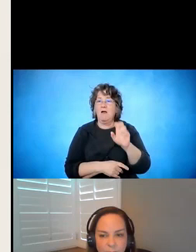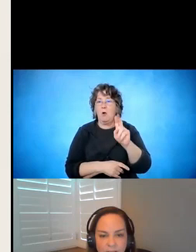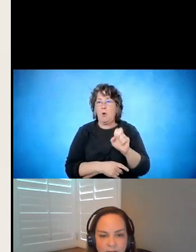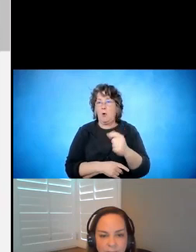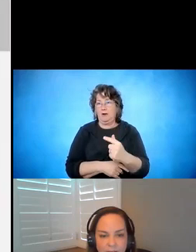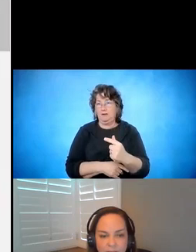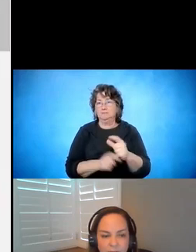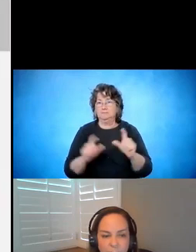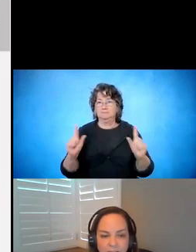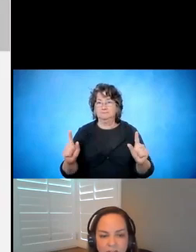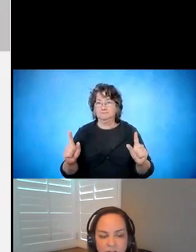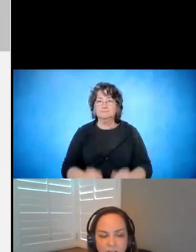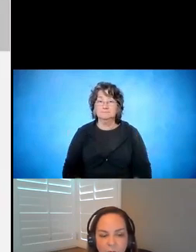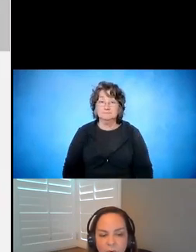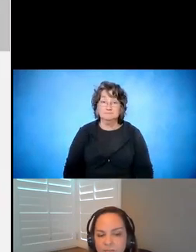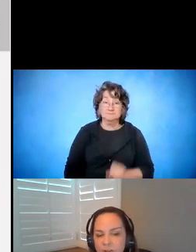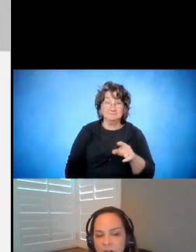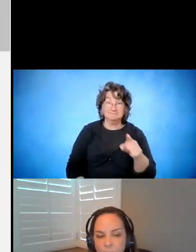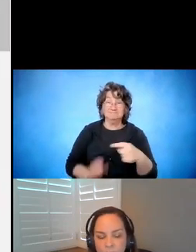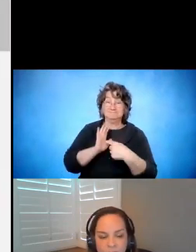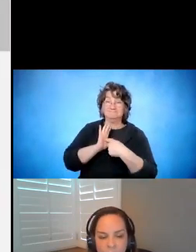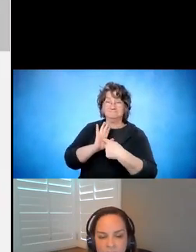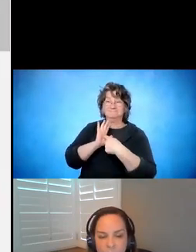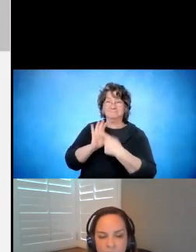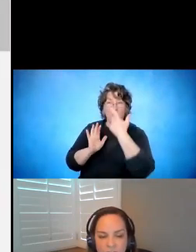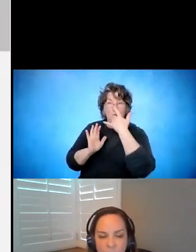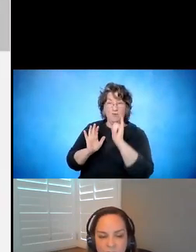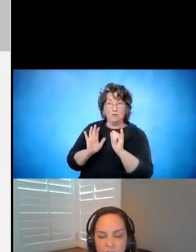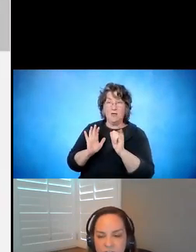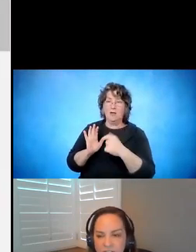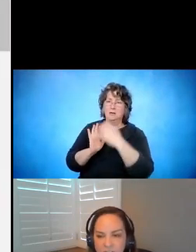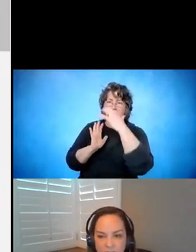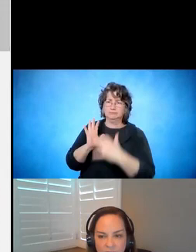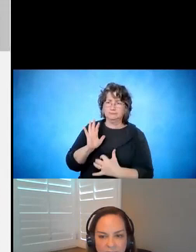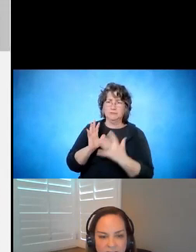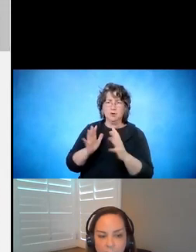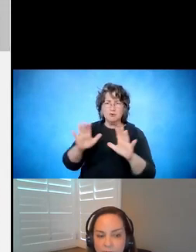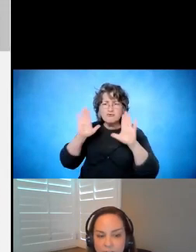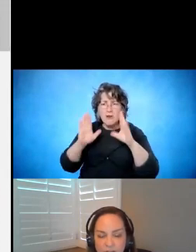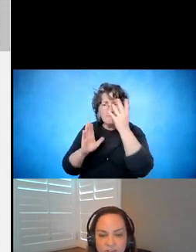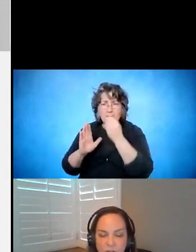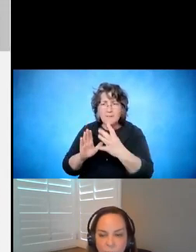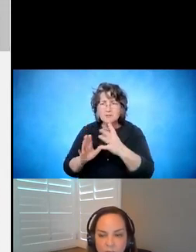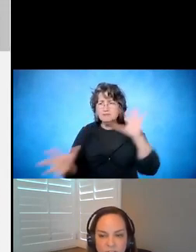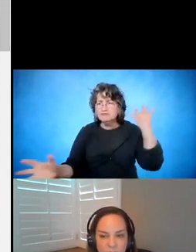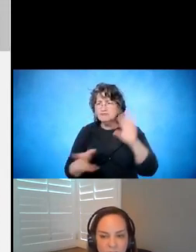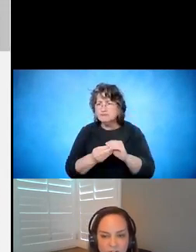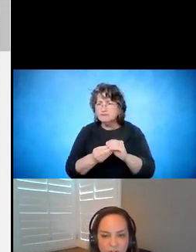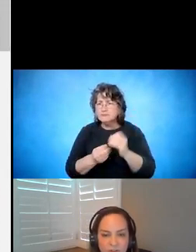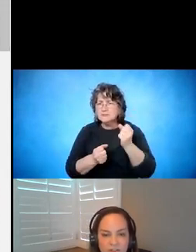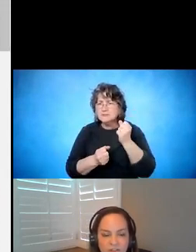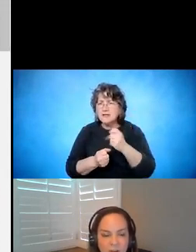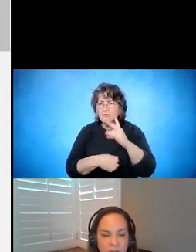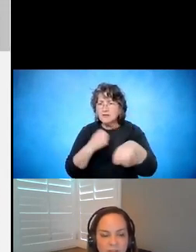you a little bit about the front page. We have a lot of really great information that we've put together over the last couple of years. We have student